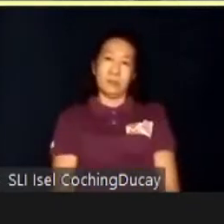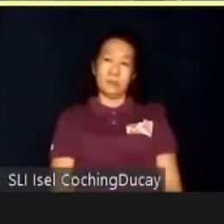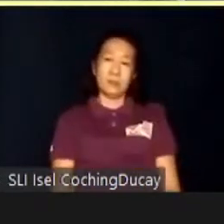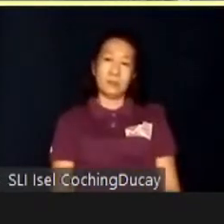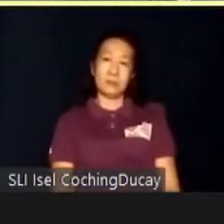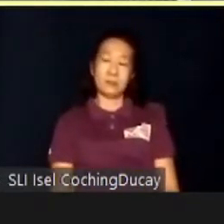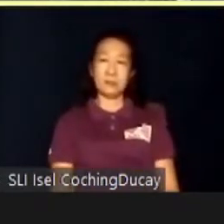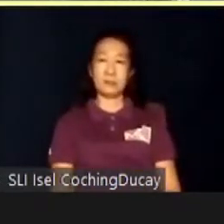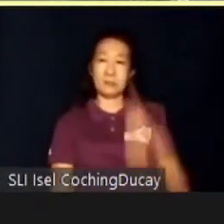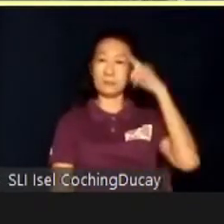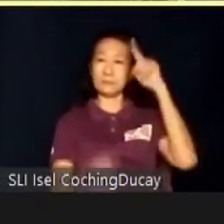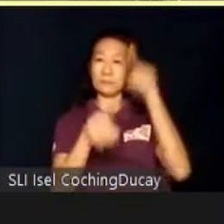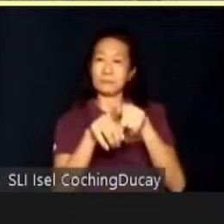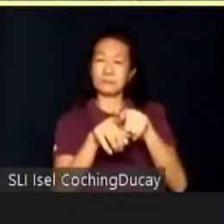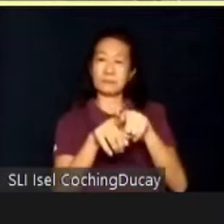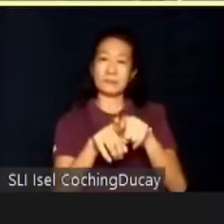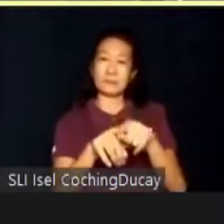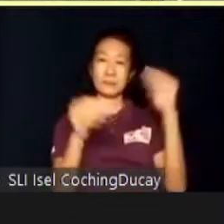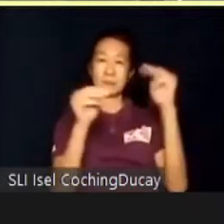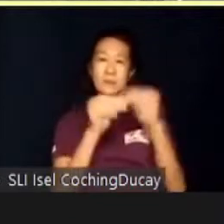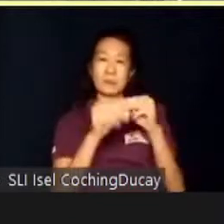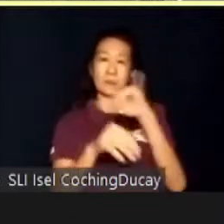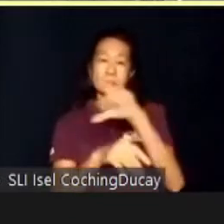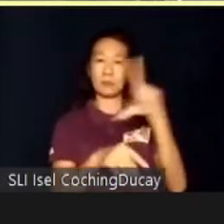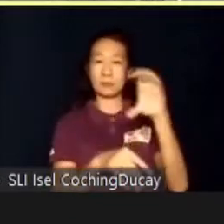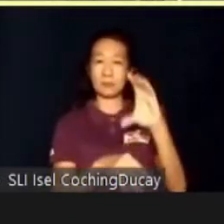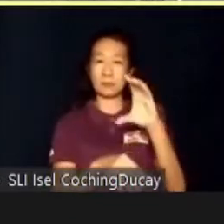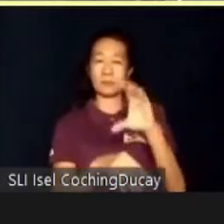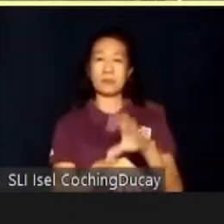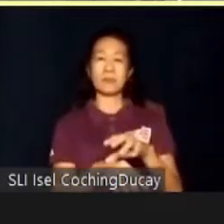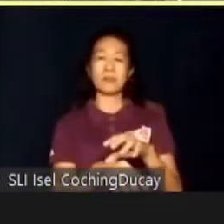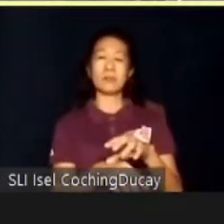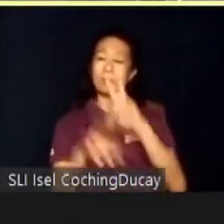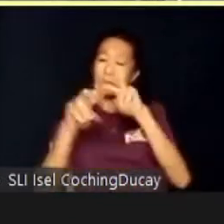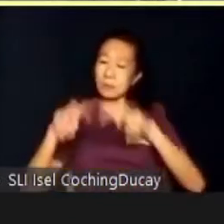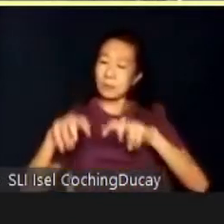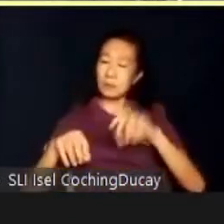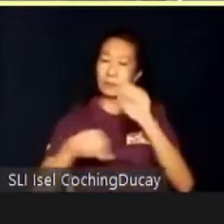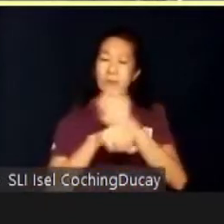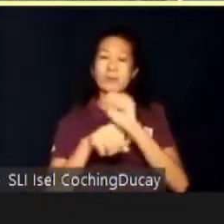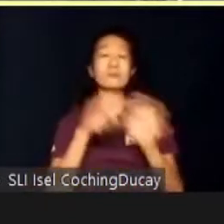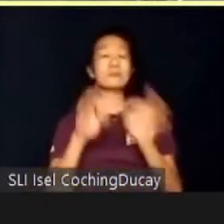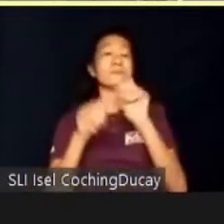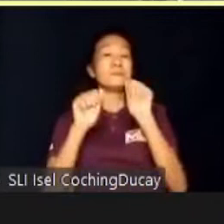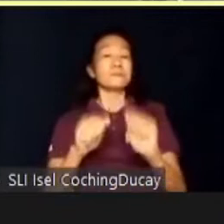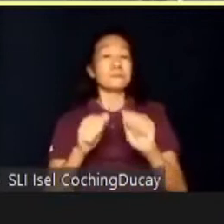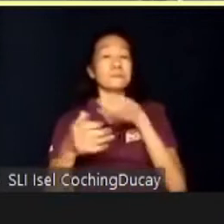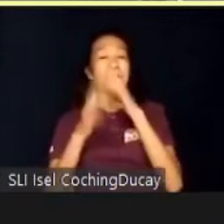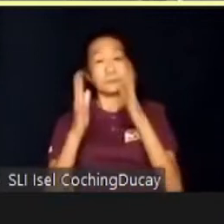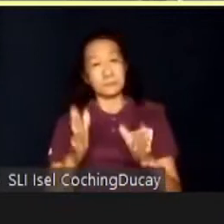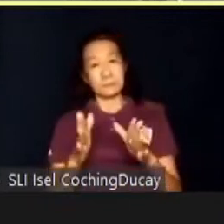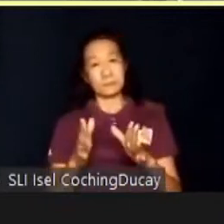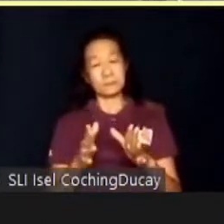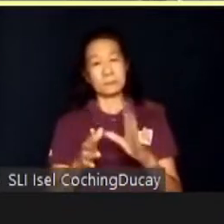an agreement is reached, ILC conducts a work analysis. If possible, the student's job description